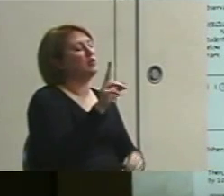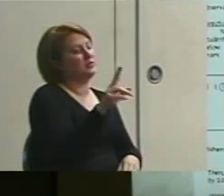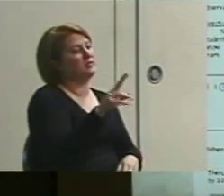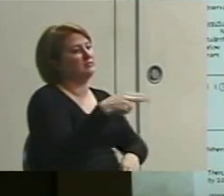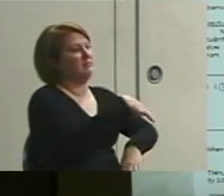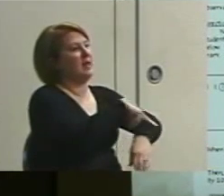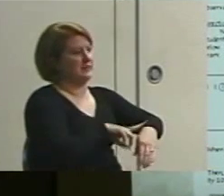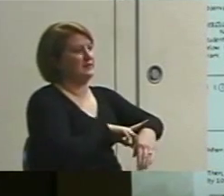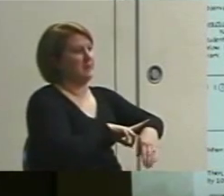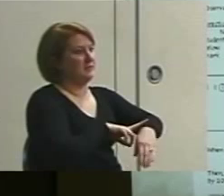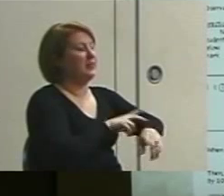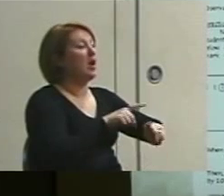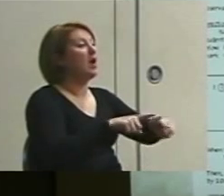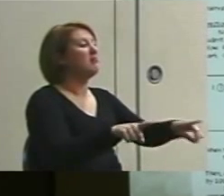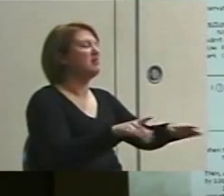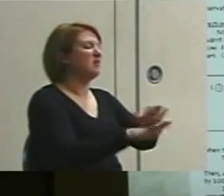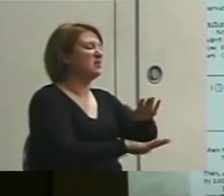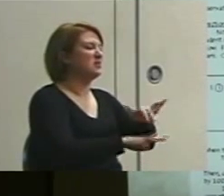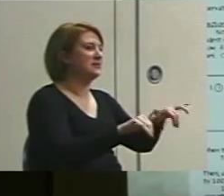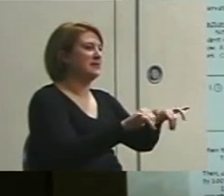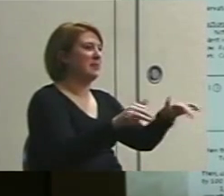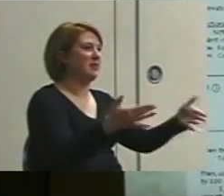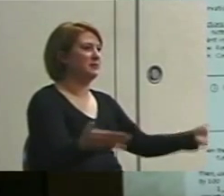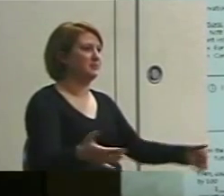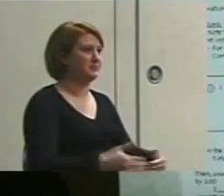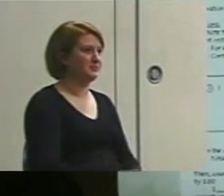tape. But, basically, it's the same thing.